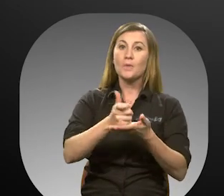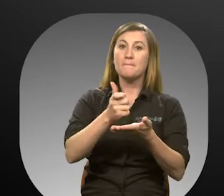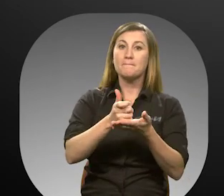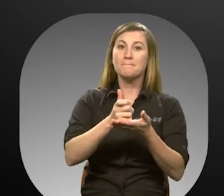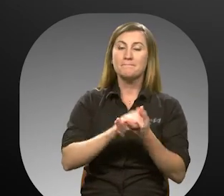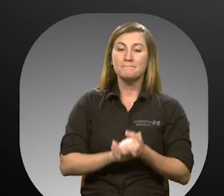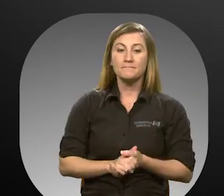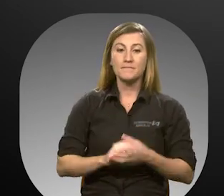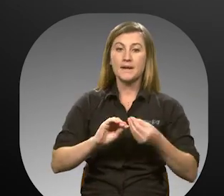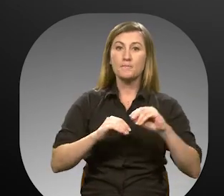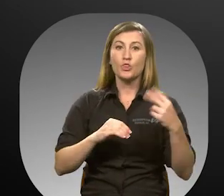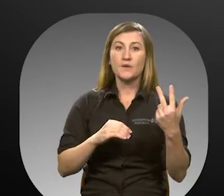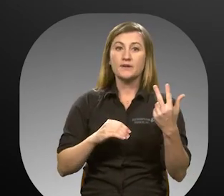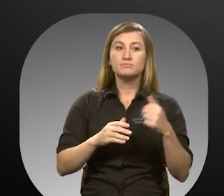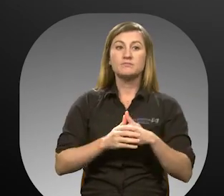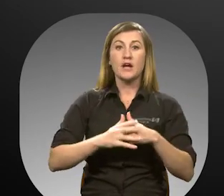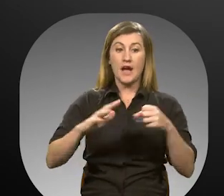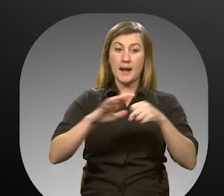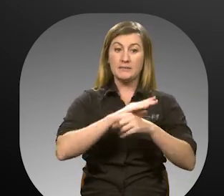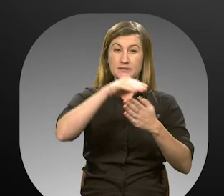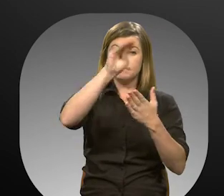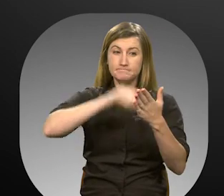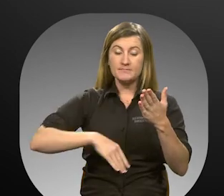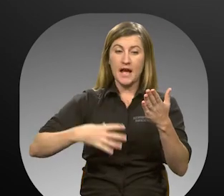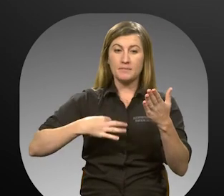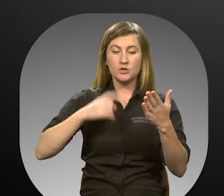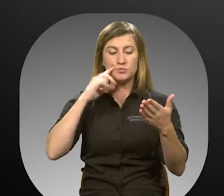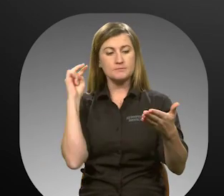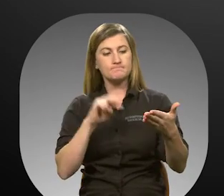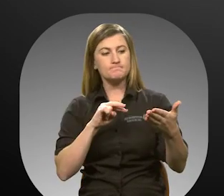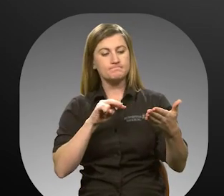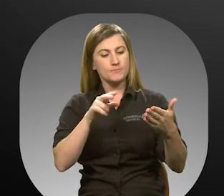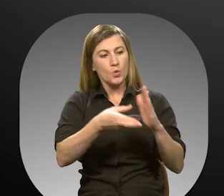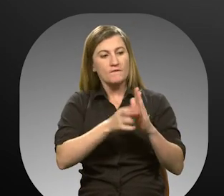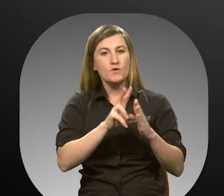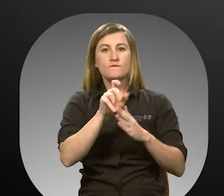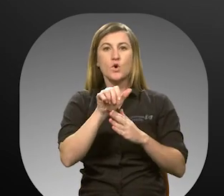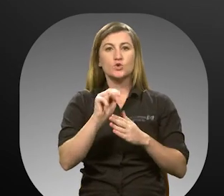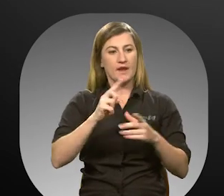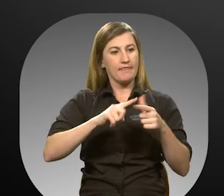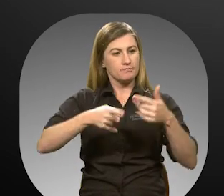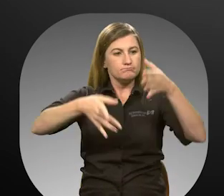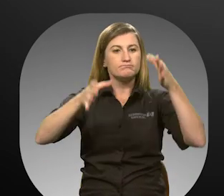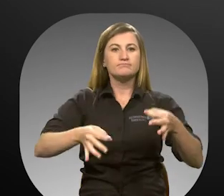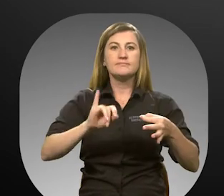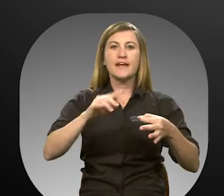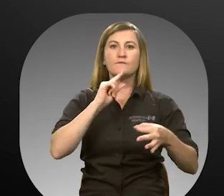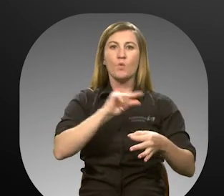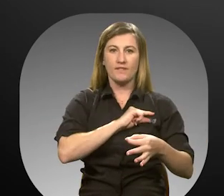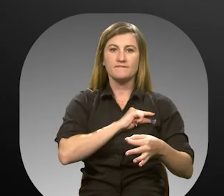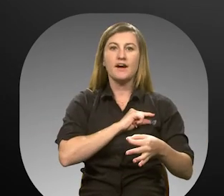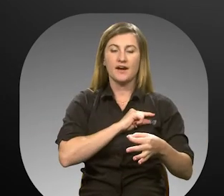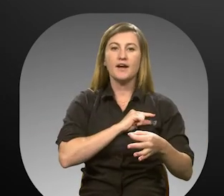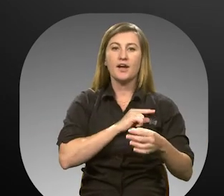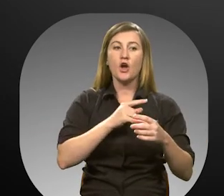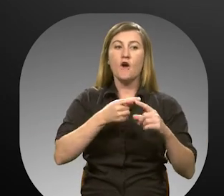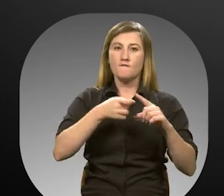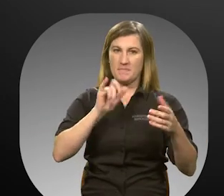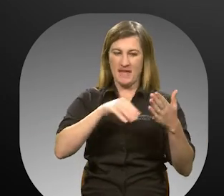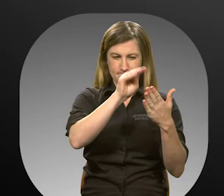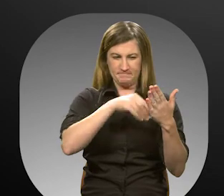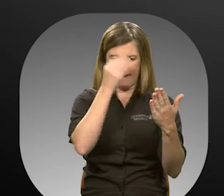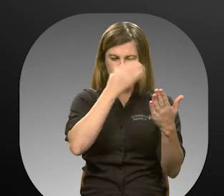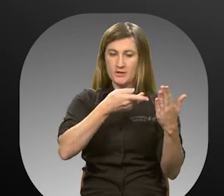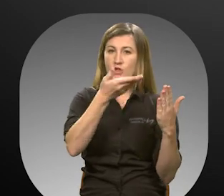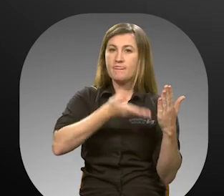help. 3. The completed application will be reviewed by Votran and a determination of eligibility will be made based on the information